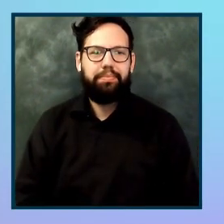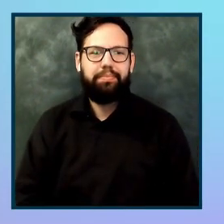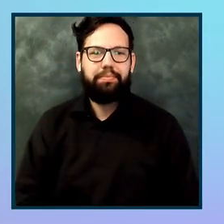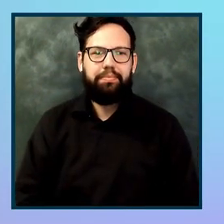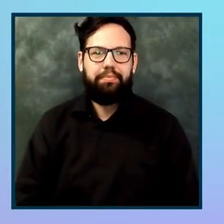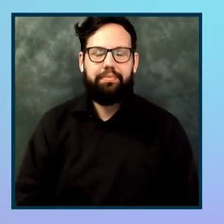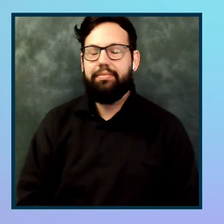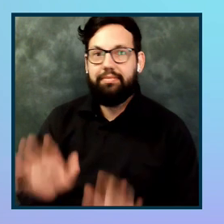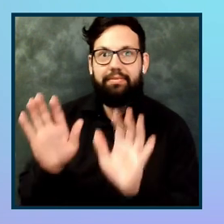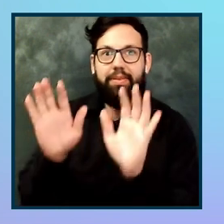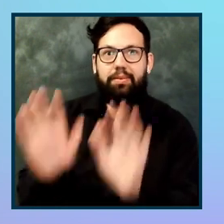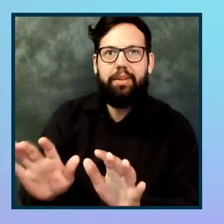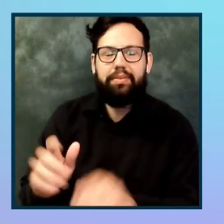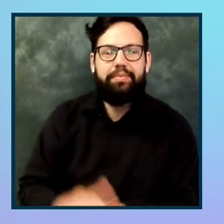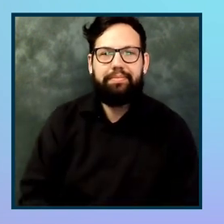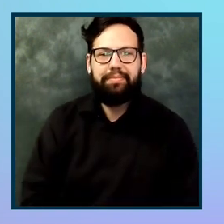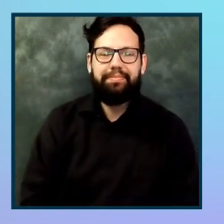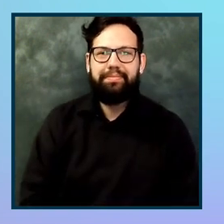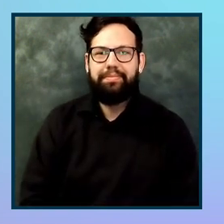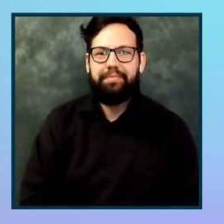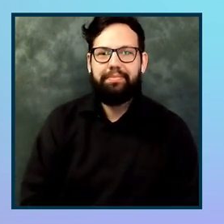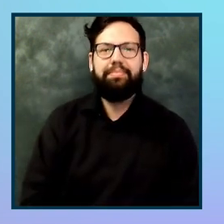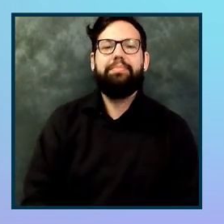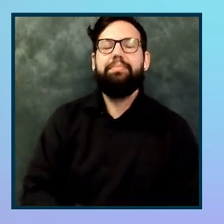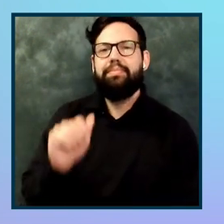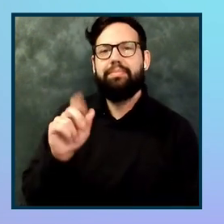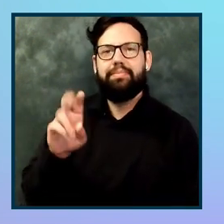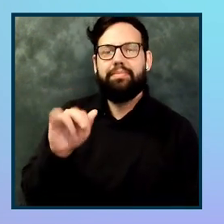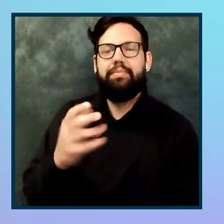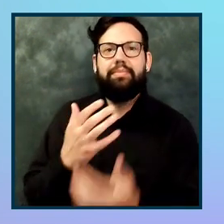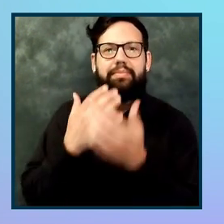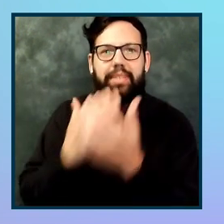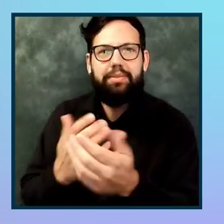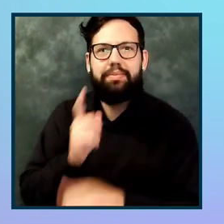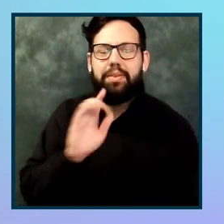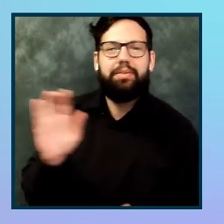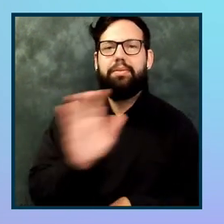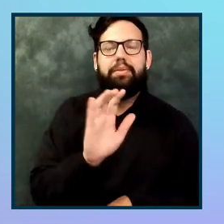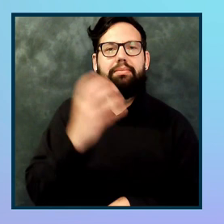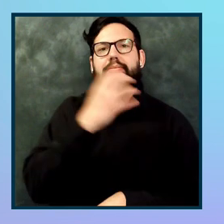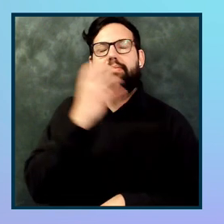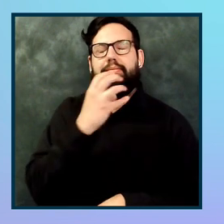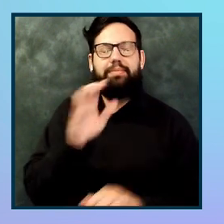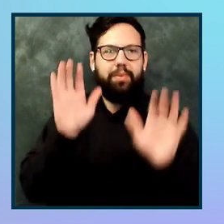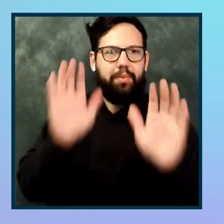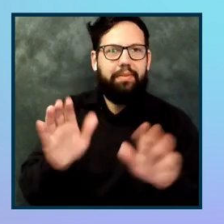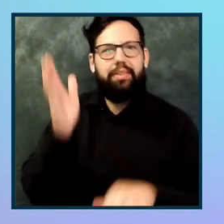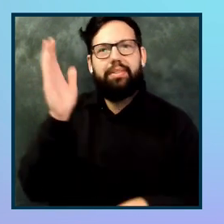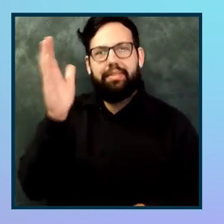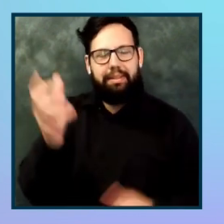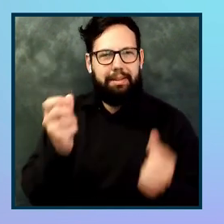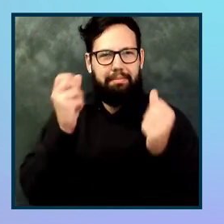Wonderful. Excellent. Adrian, thank you so much for that wonderful talk. There's so many compelling ideas and